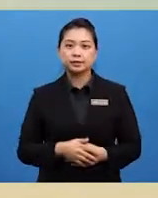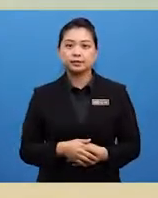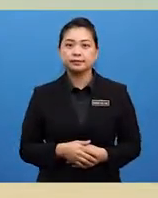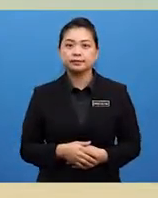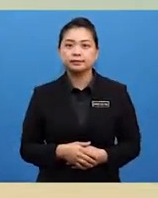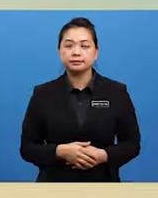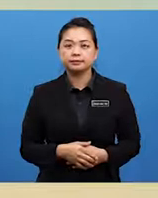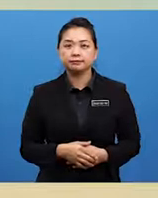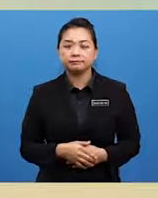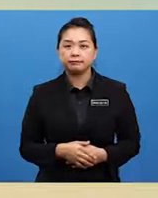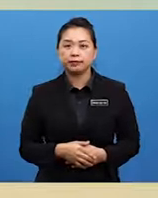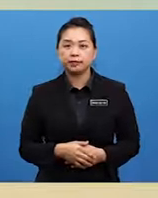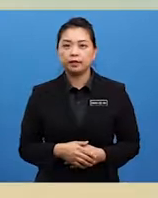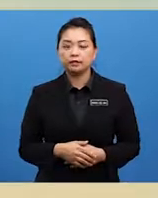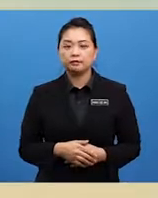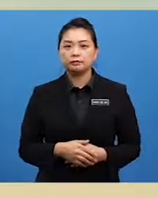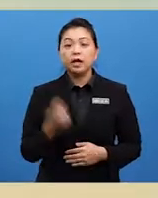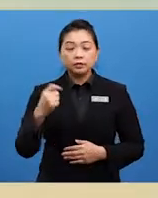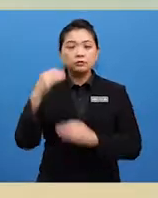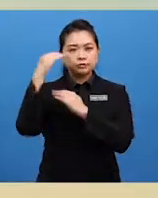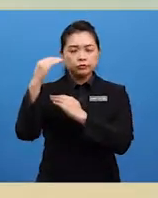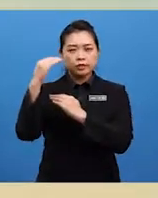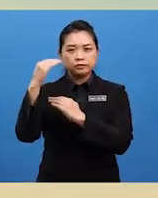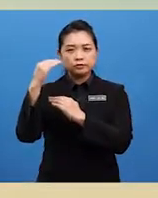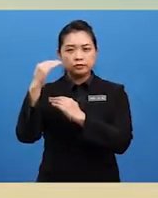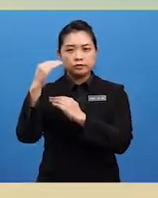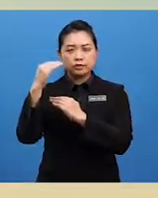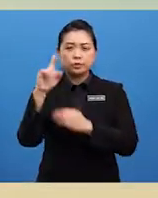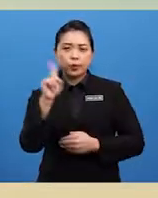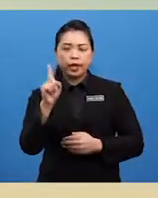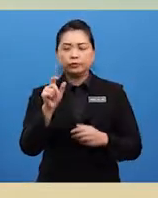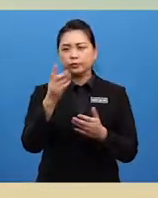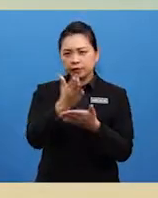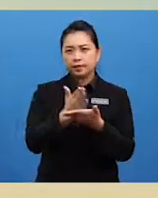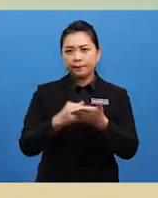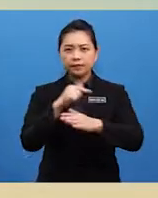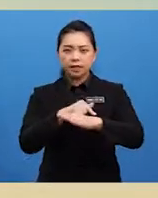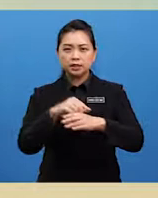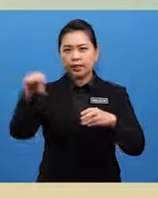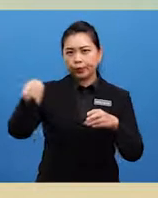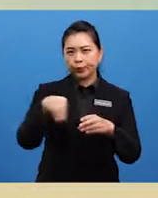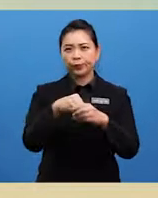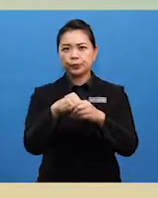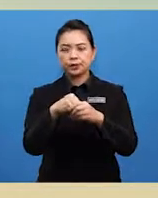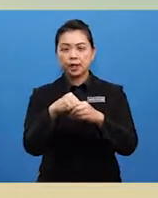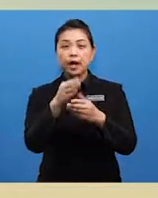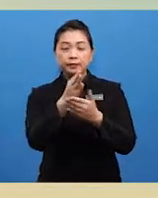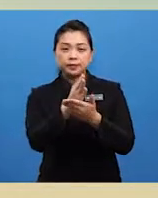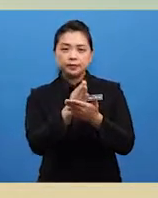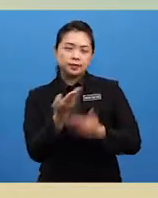The stage is also could be where you sometimes include something surprising